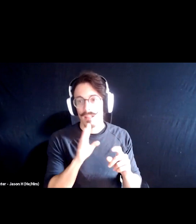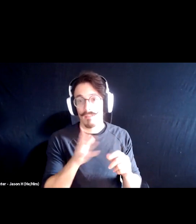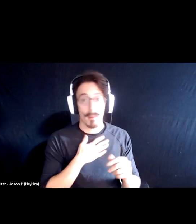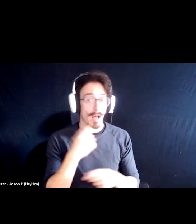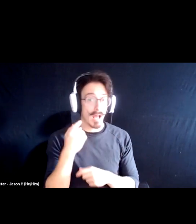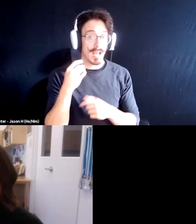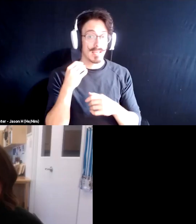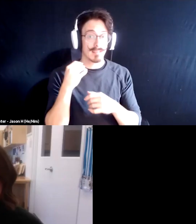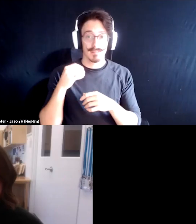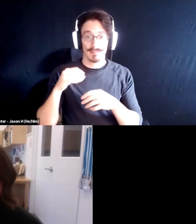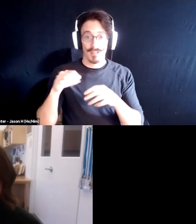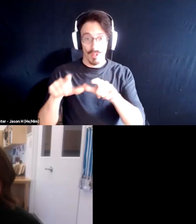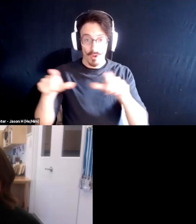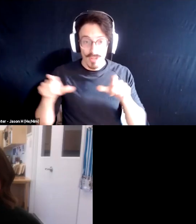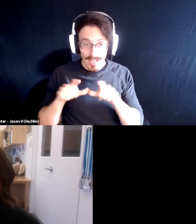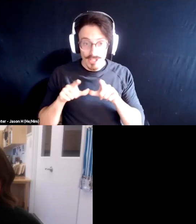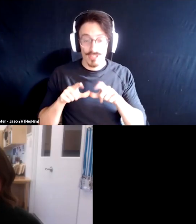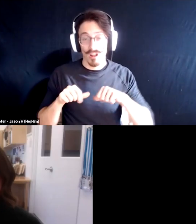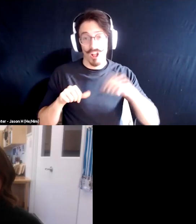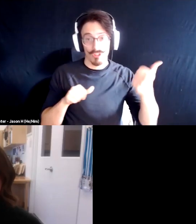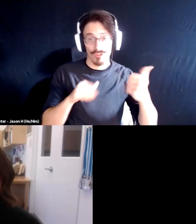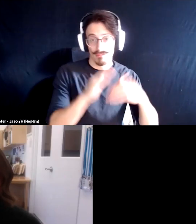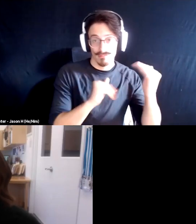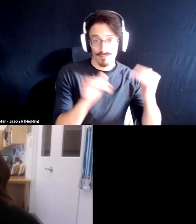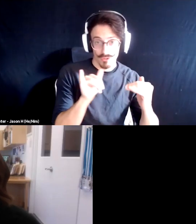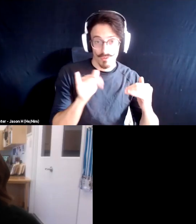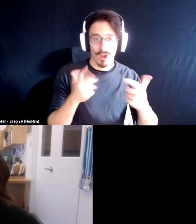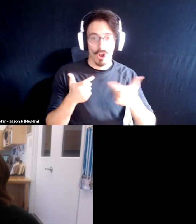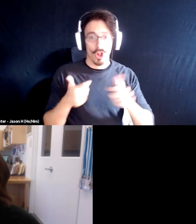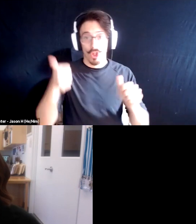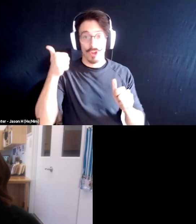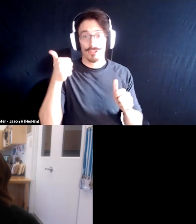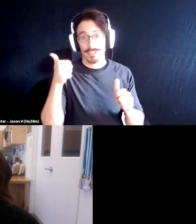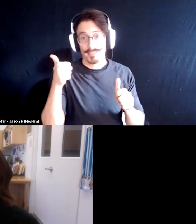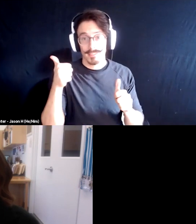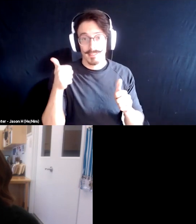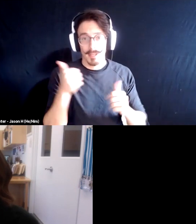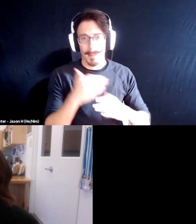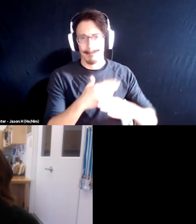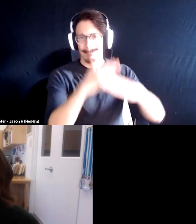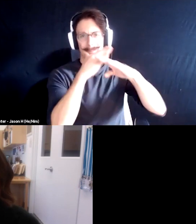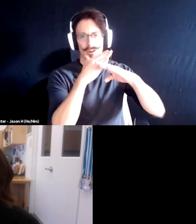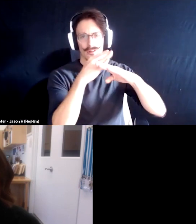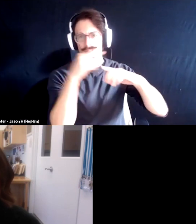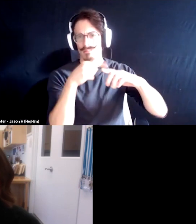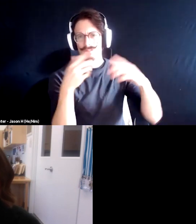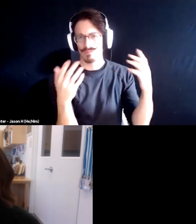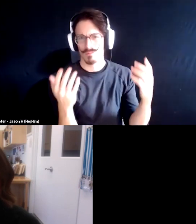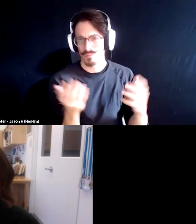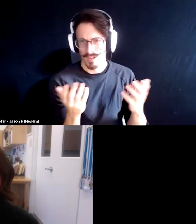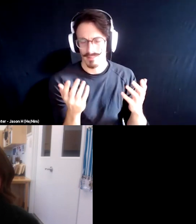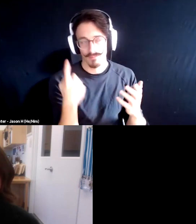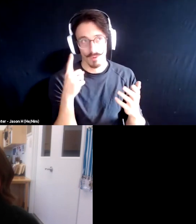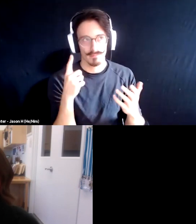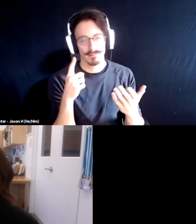institution and another one that we heard from. Um, one of our largest, uh, barriers to creating our, um,